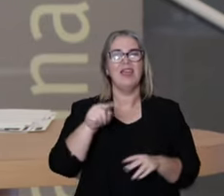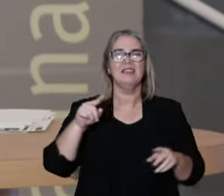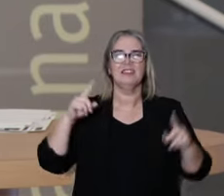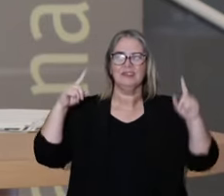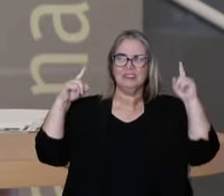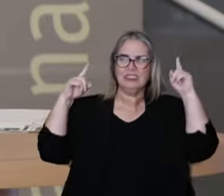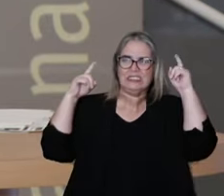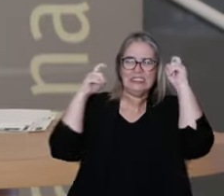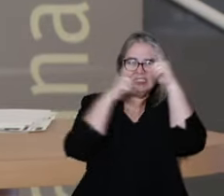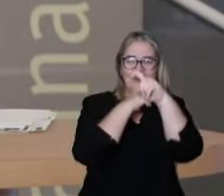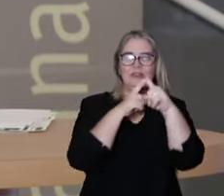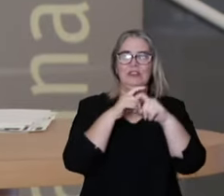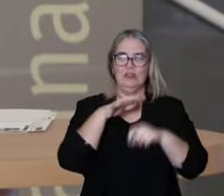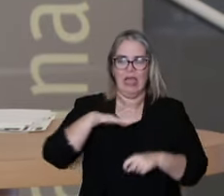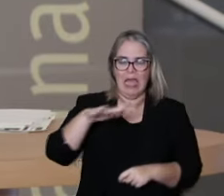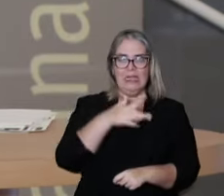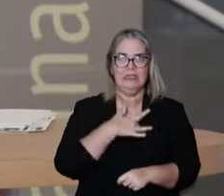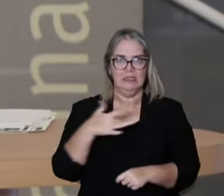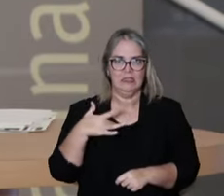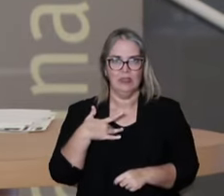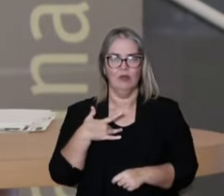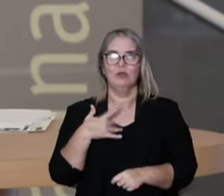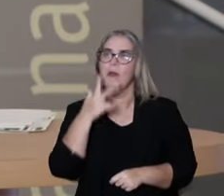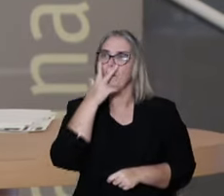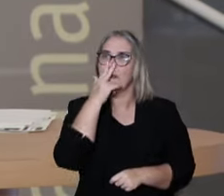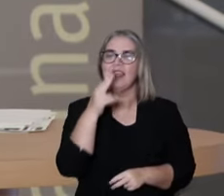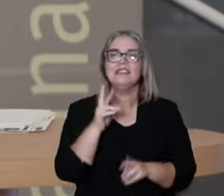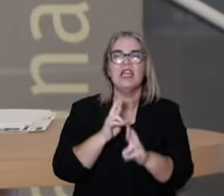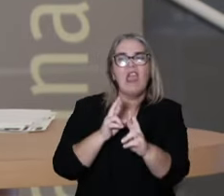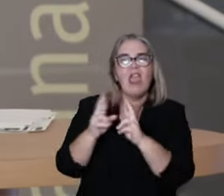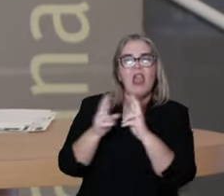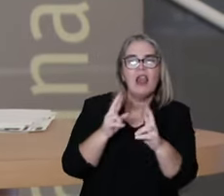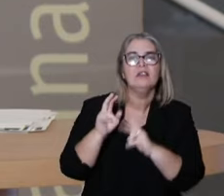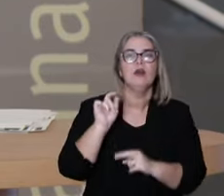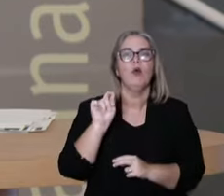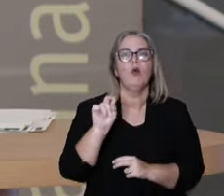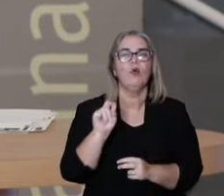These difficulties, they have a relationship